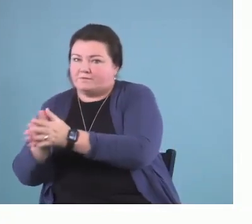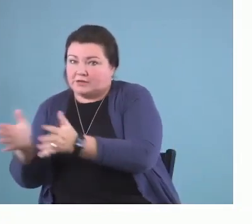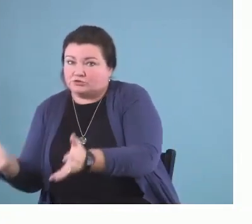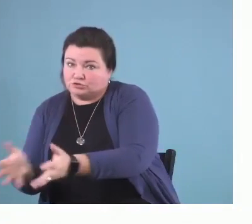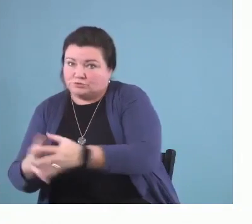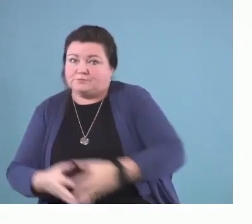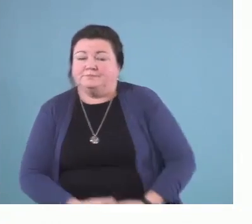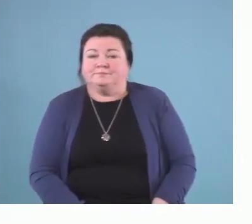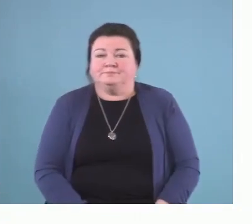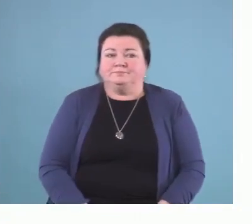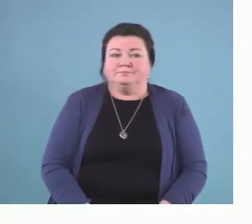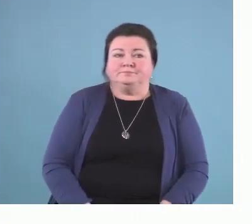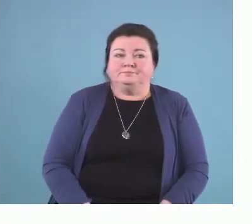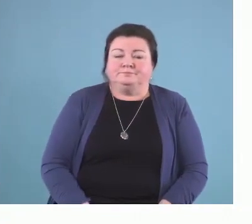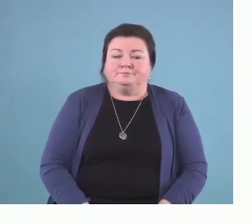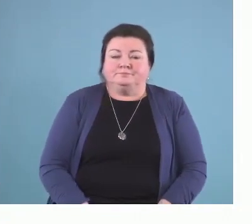Next slide, please.